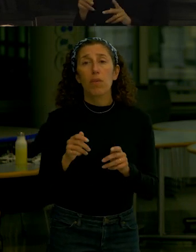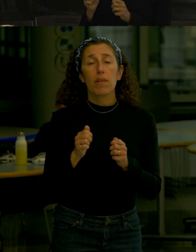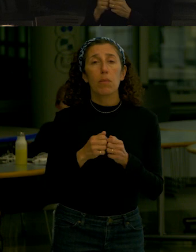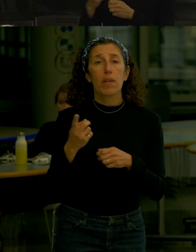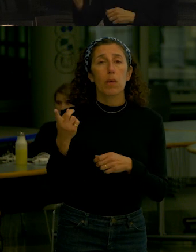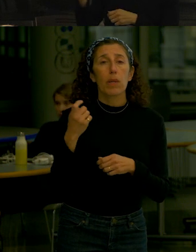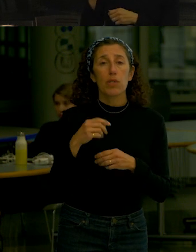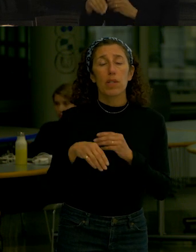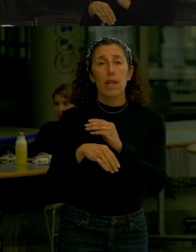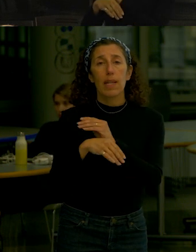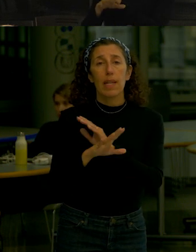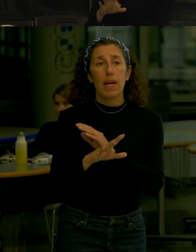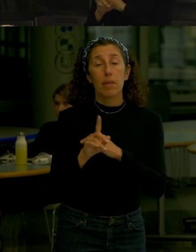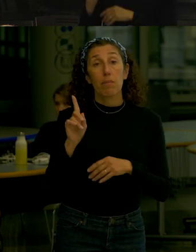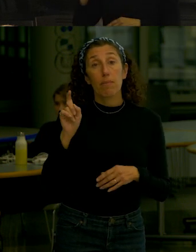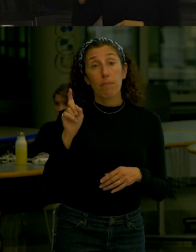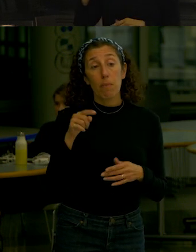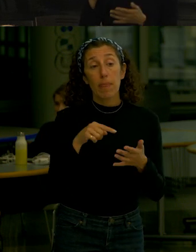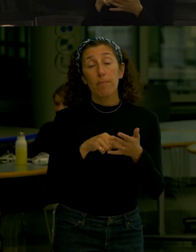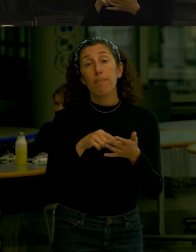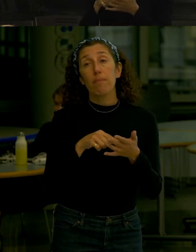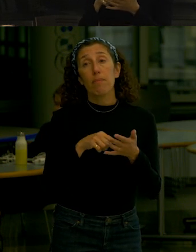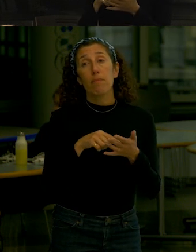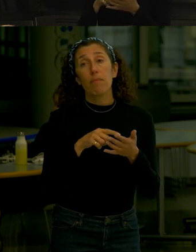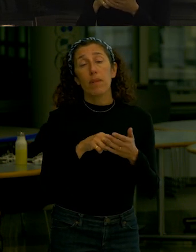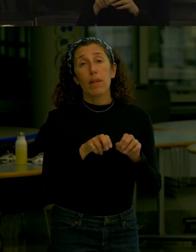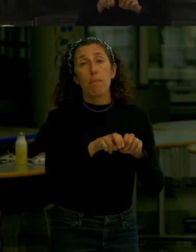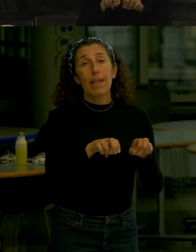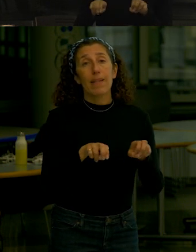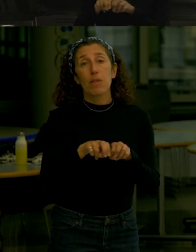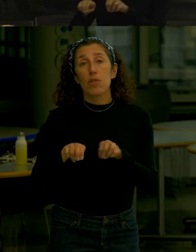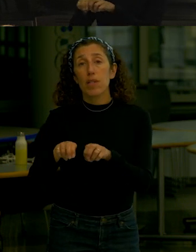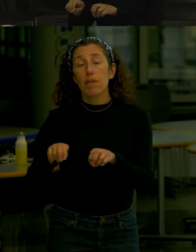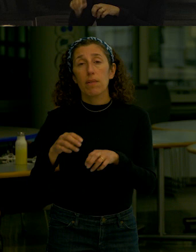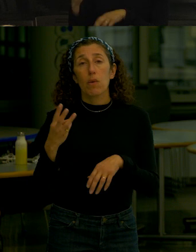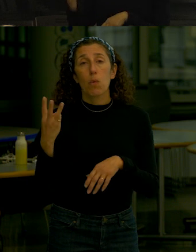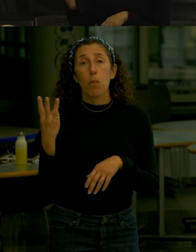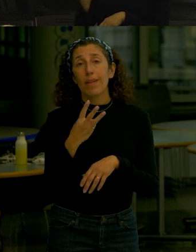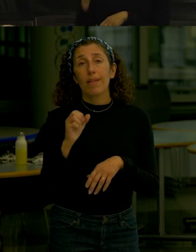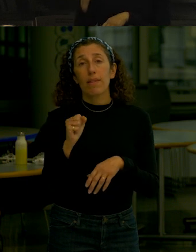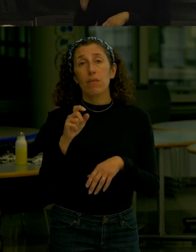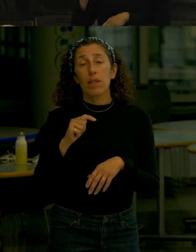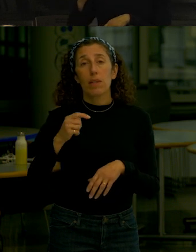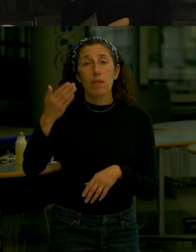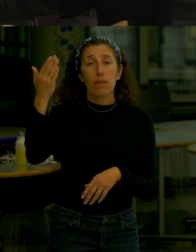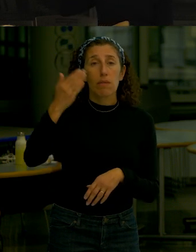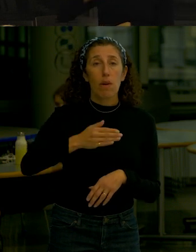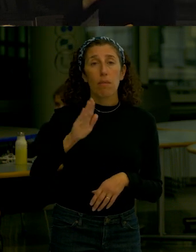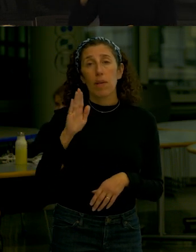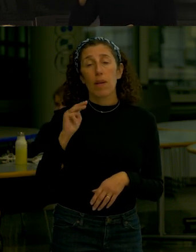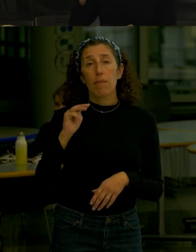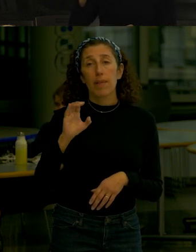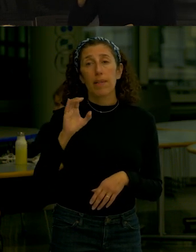will you be removing all of the installed benches for sitting on West Street outside of BMCC after Harrison